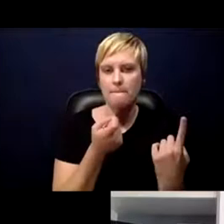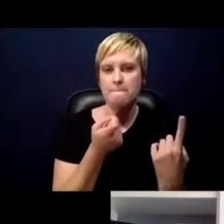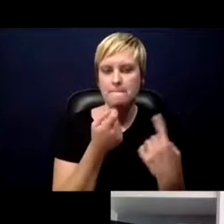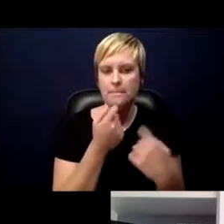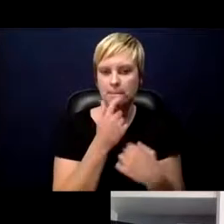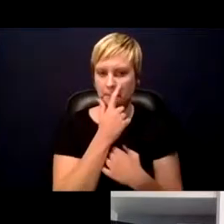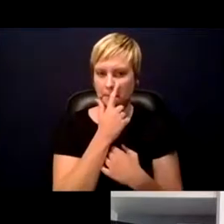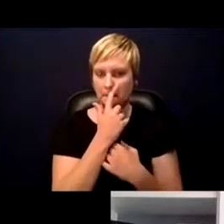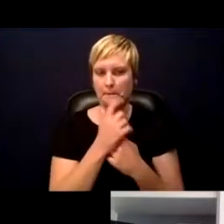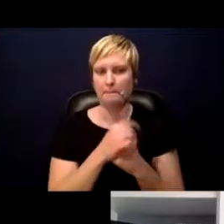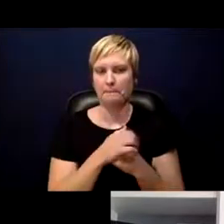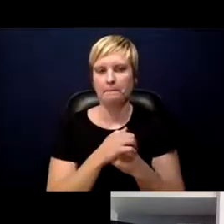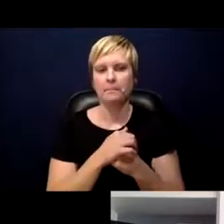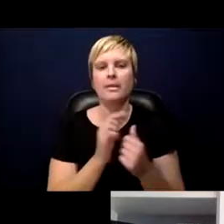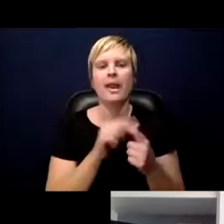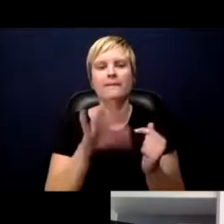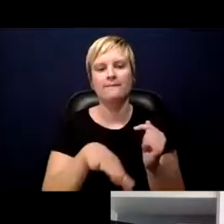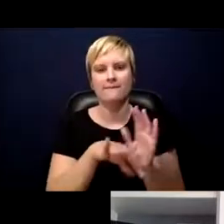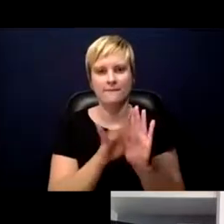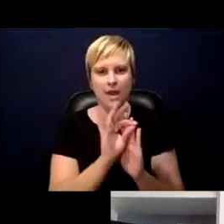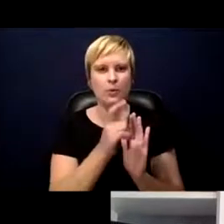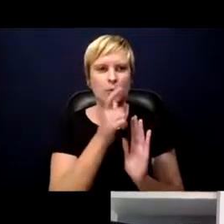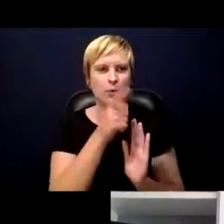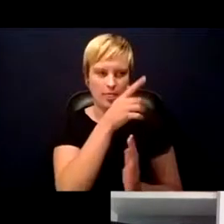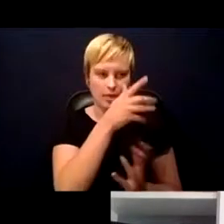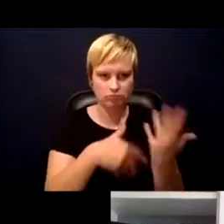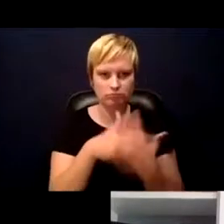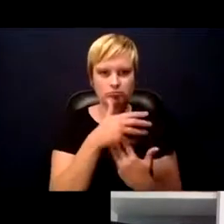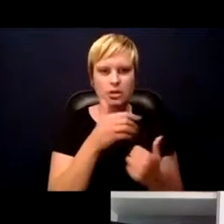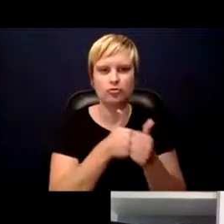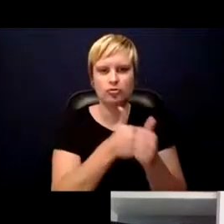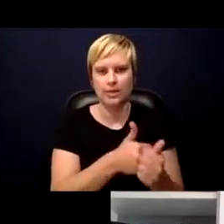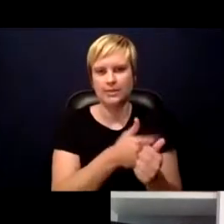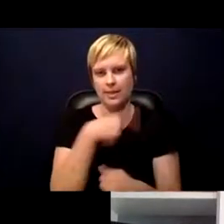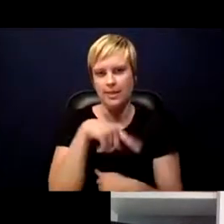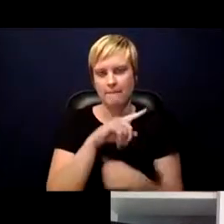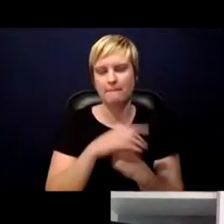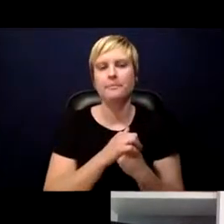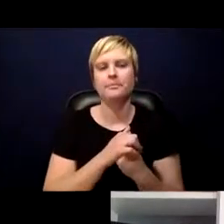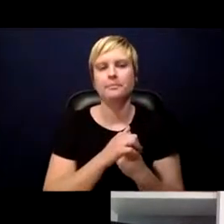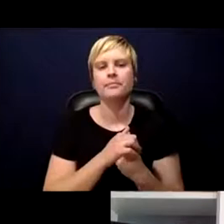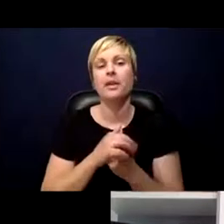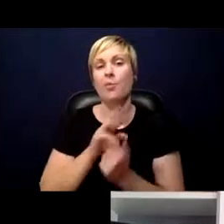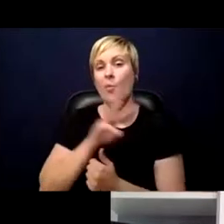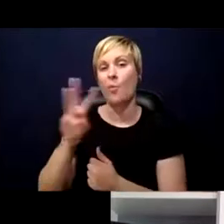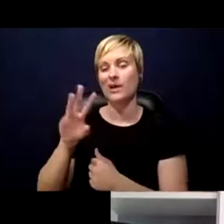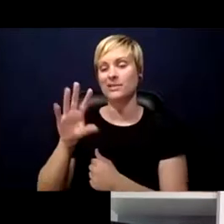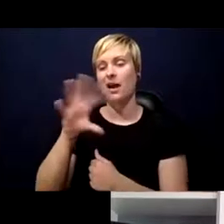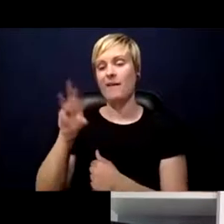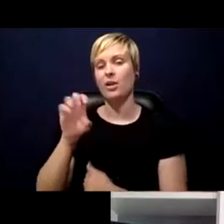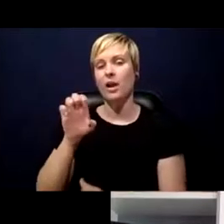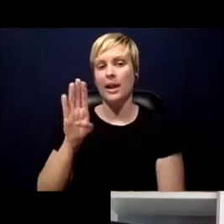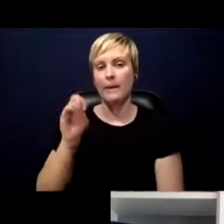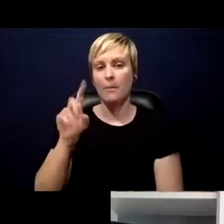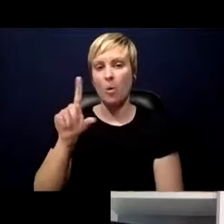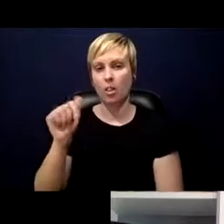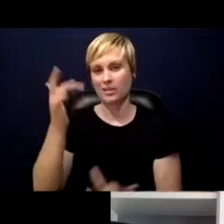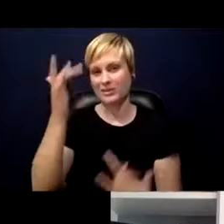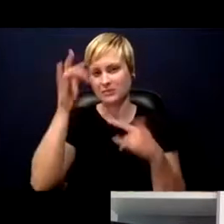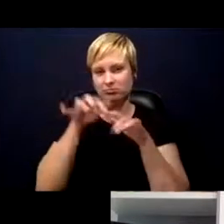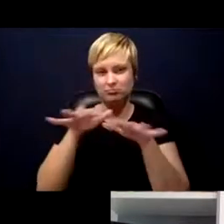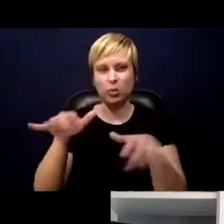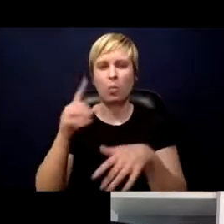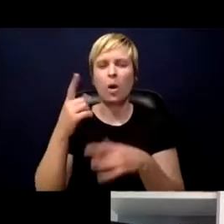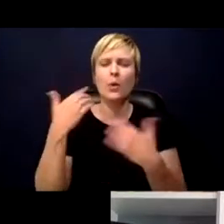contacts and trace the contacts. During the West Africa Ebola outbreak, one of the major and important tools